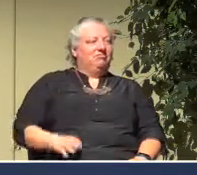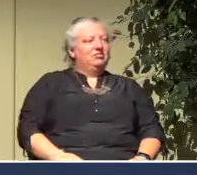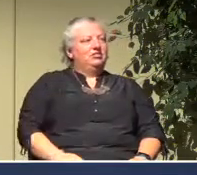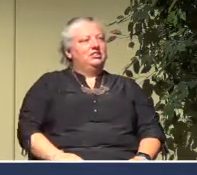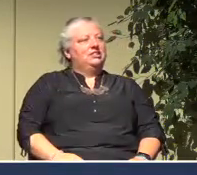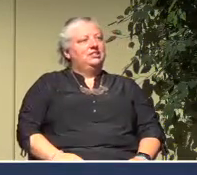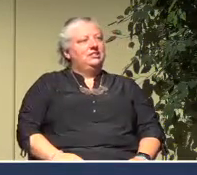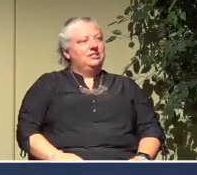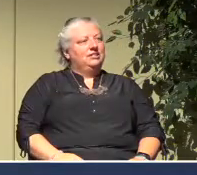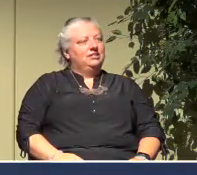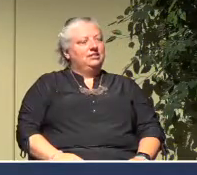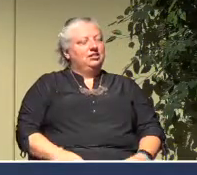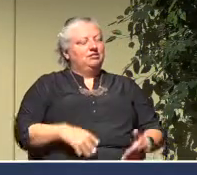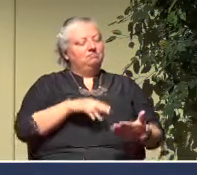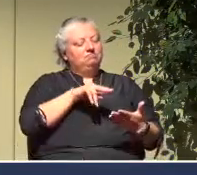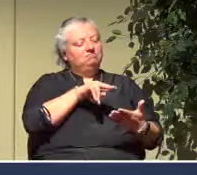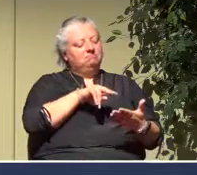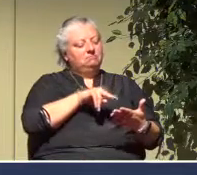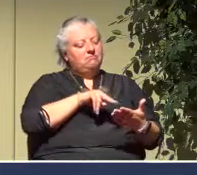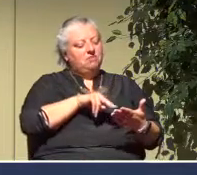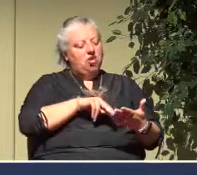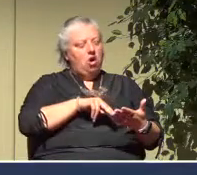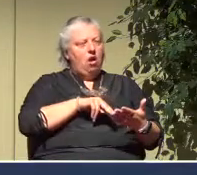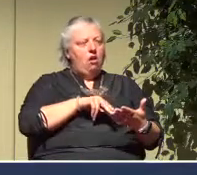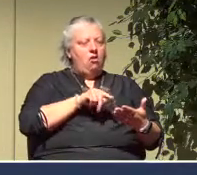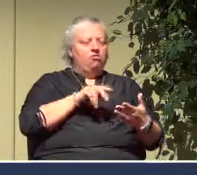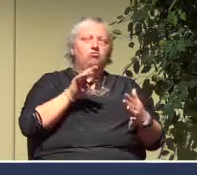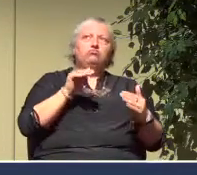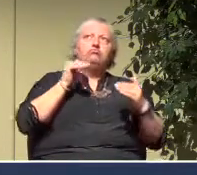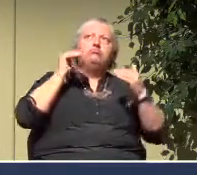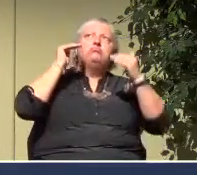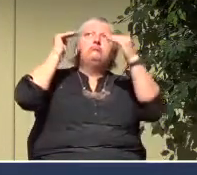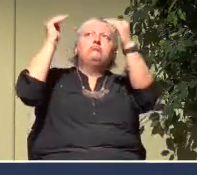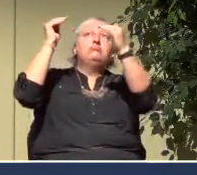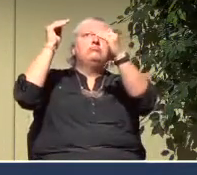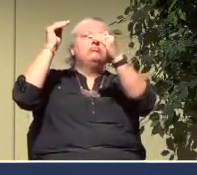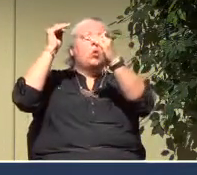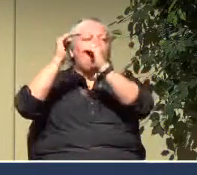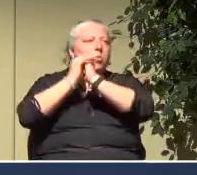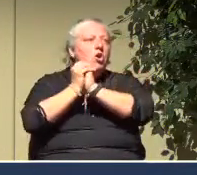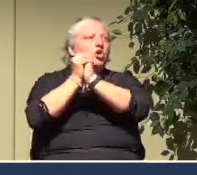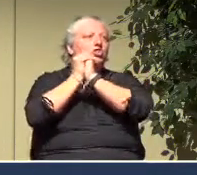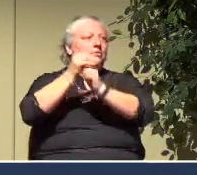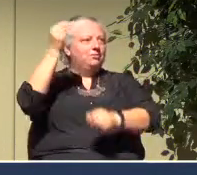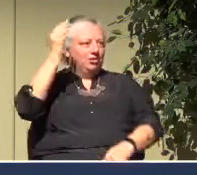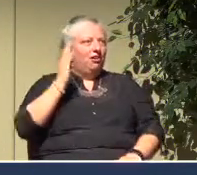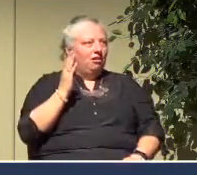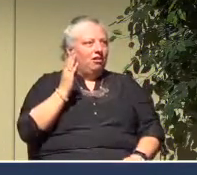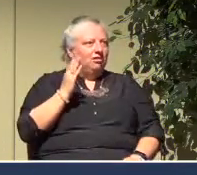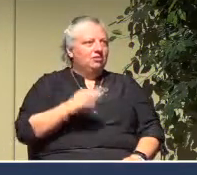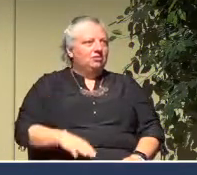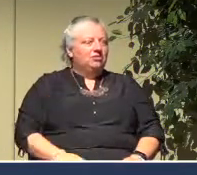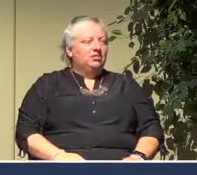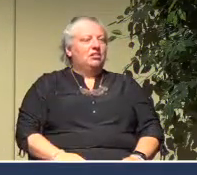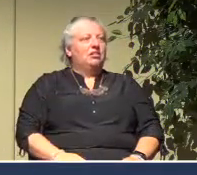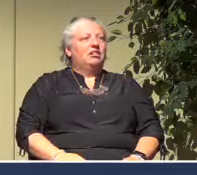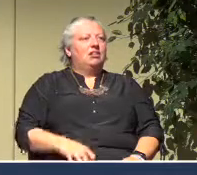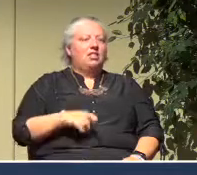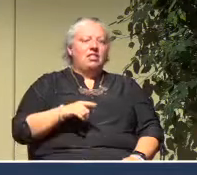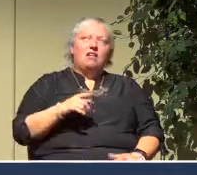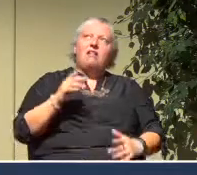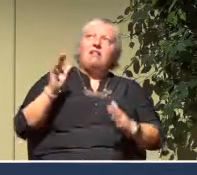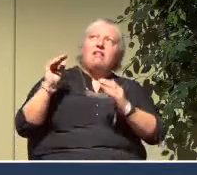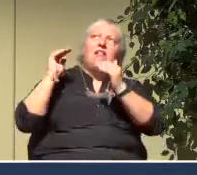so what we have here is an exaltation of God. This is worship. This is worship of